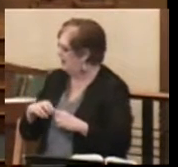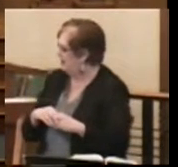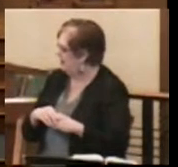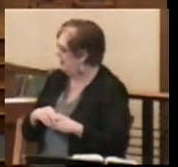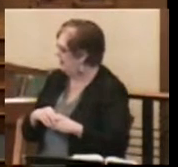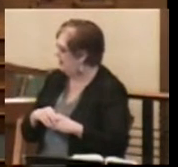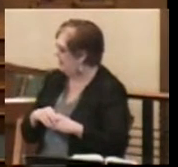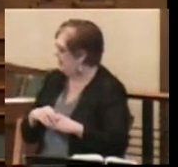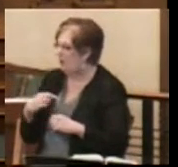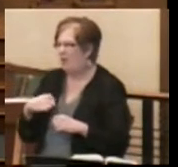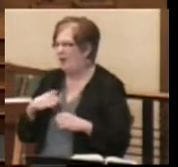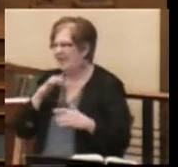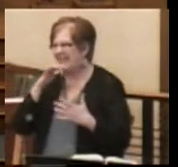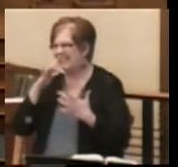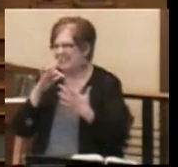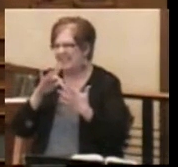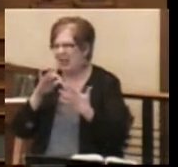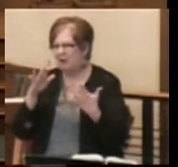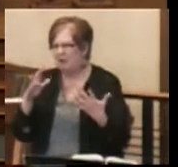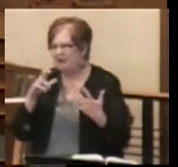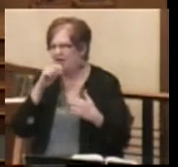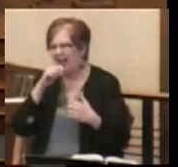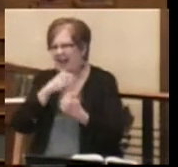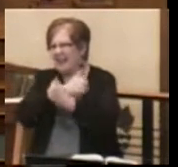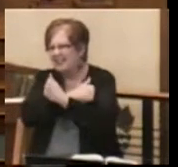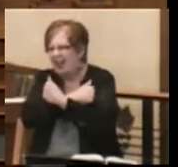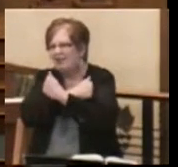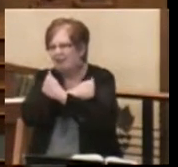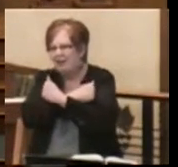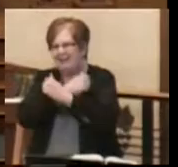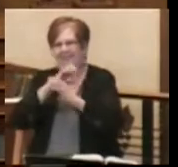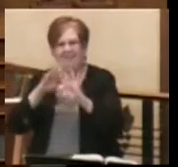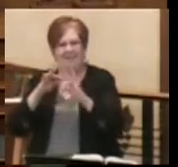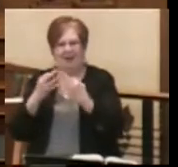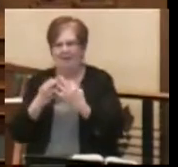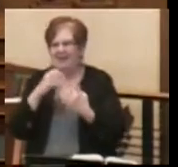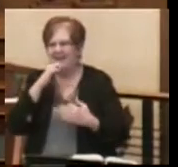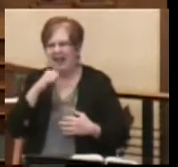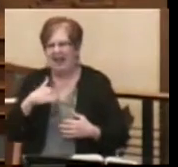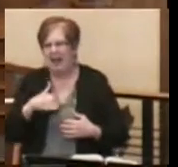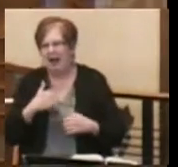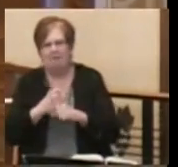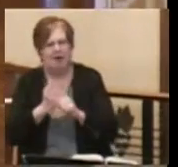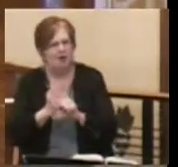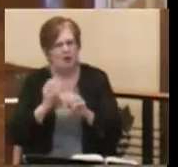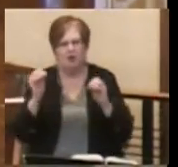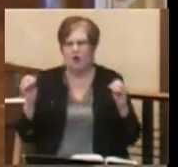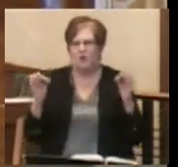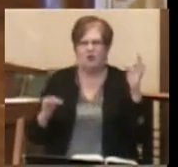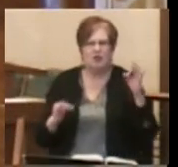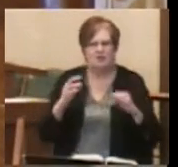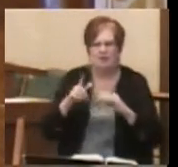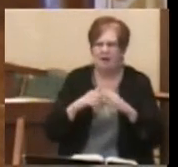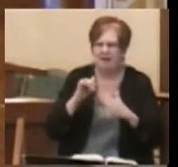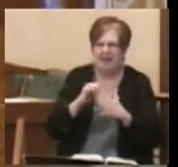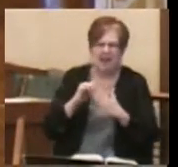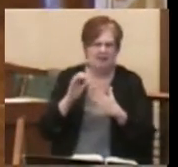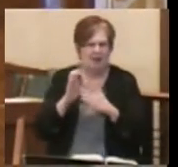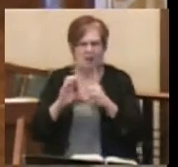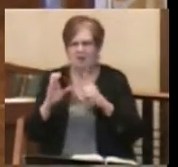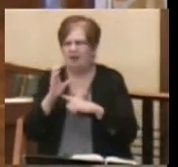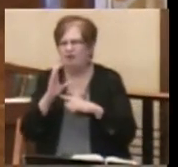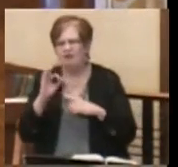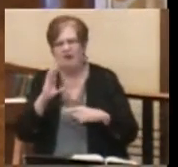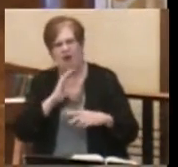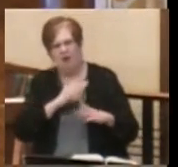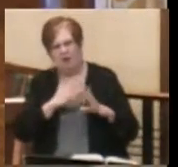we didn't touch very much. Just not a touching family. I make no judgment about that. It was just the culture of our